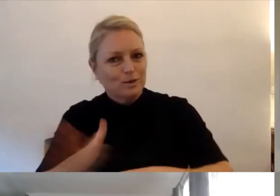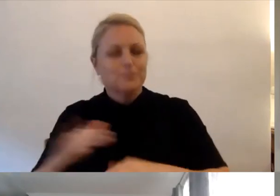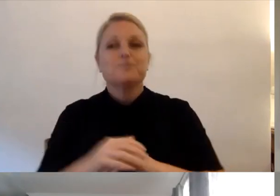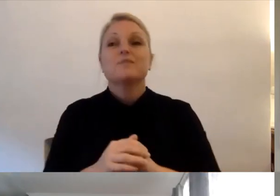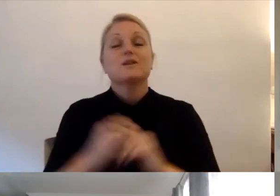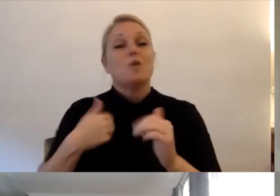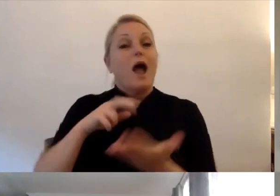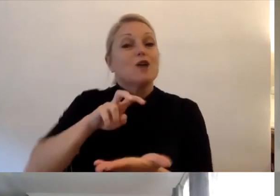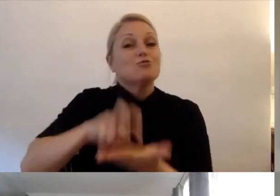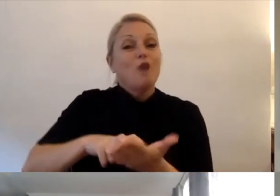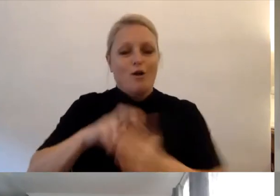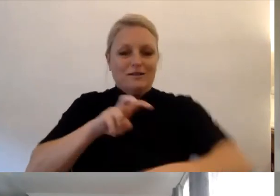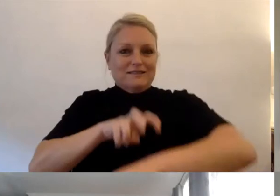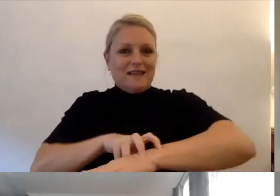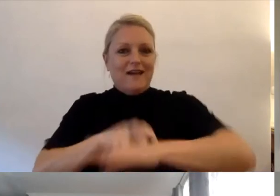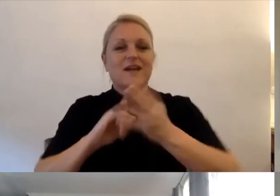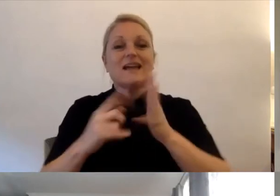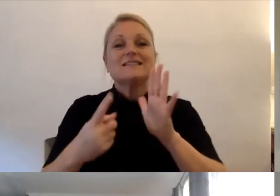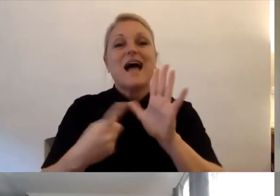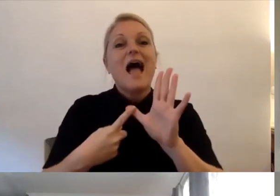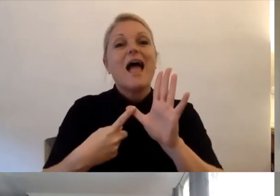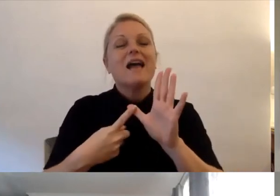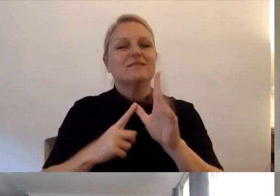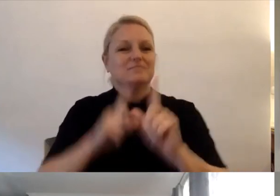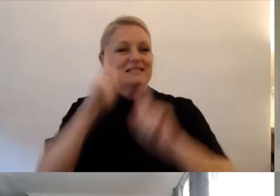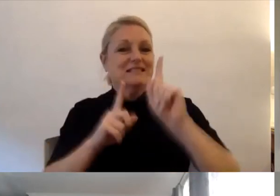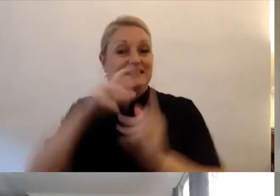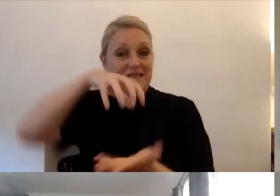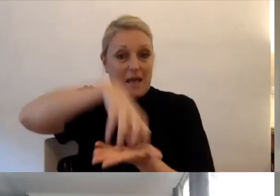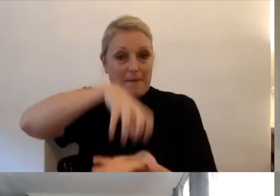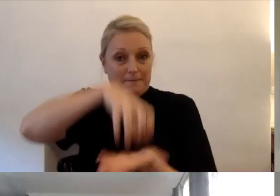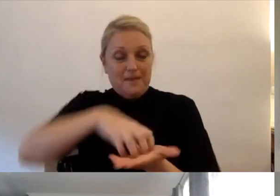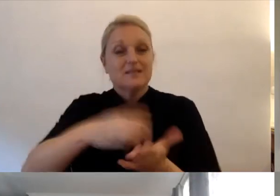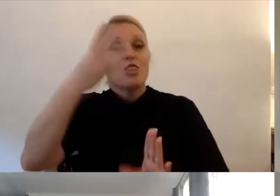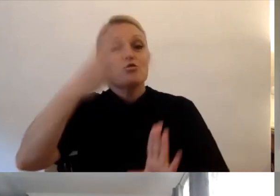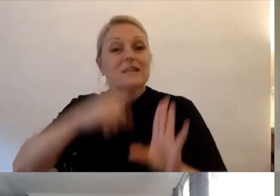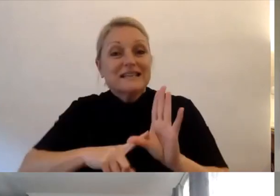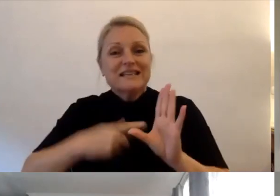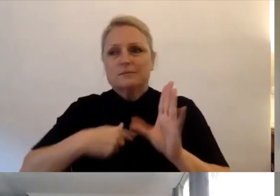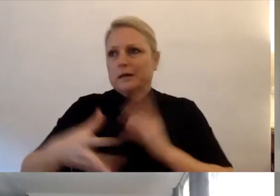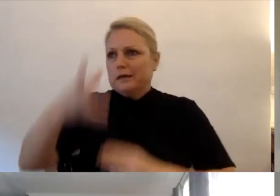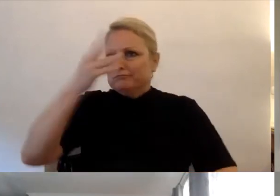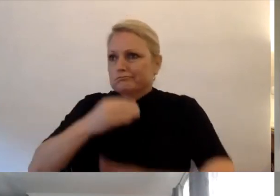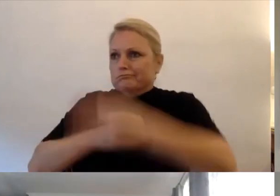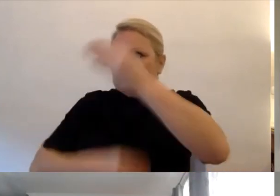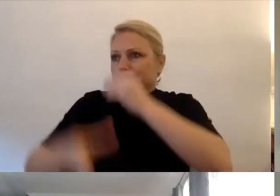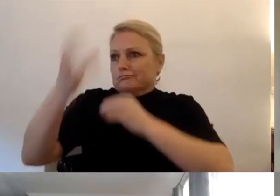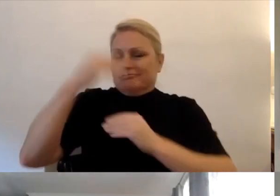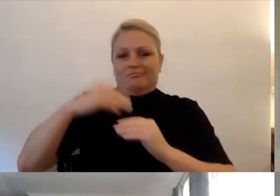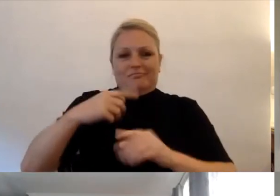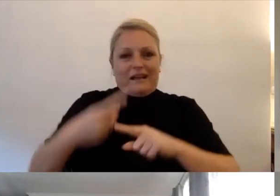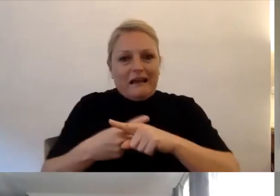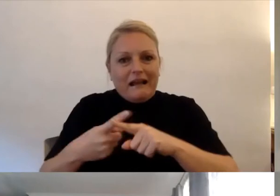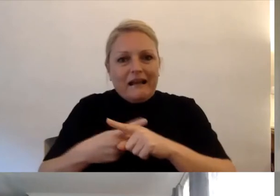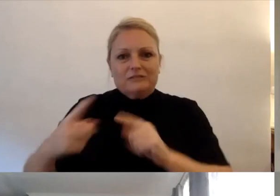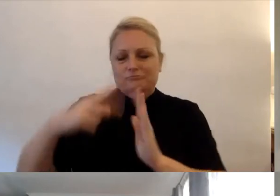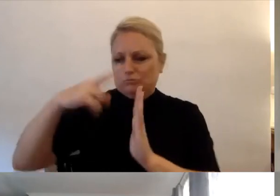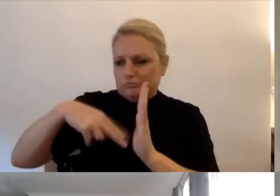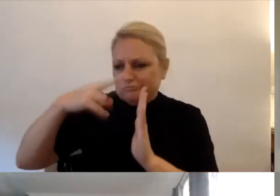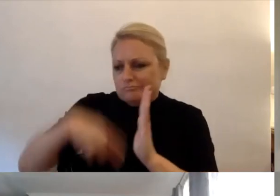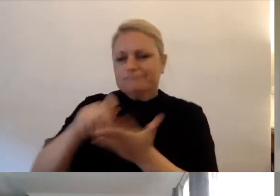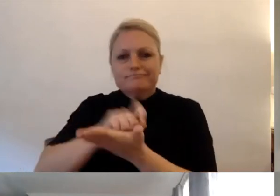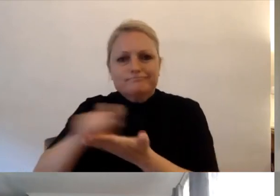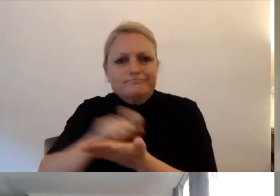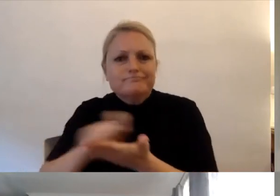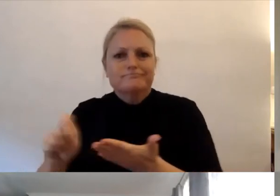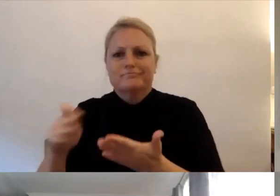SA Currie Street campus, where it took me three years to relearn and complete my literacy and numeracy all over again. I